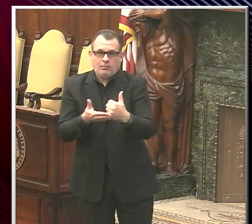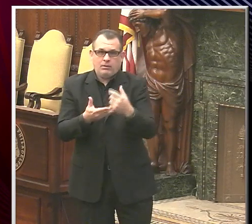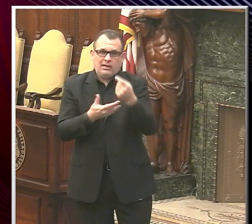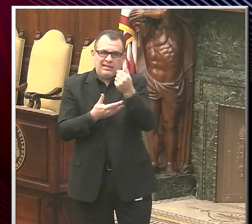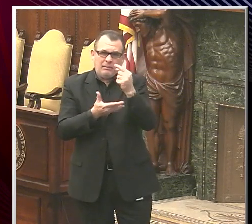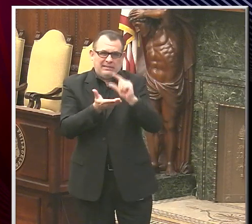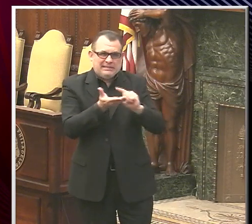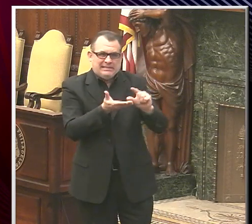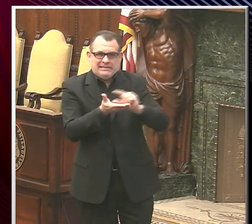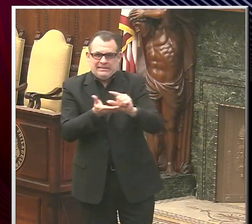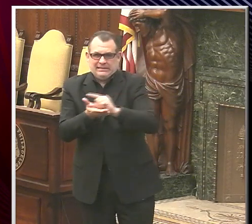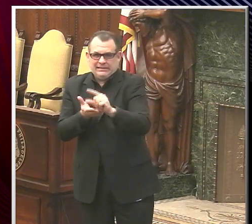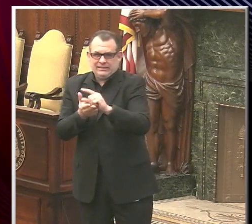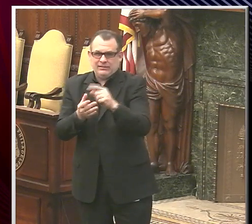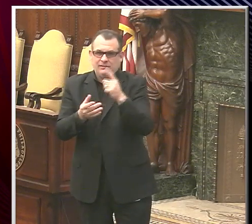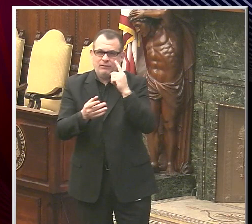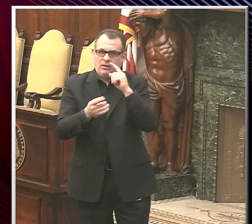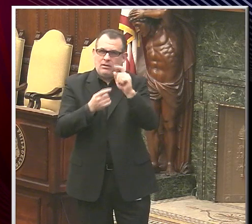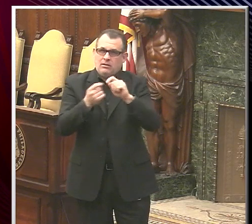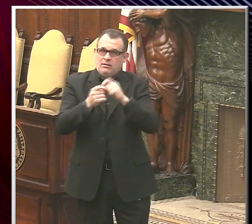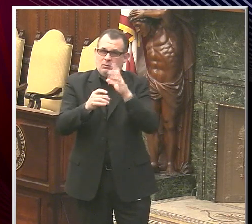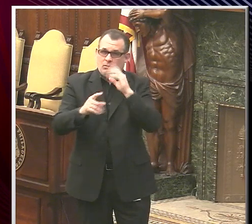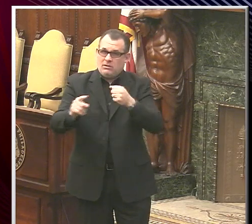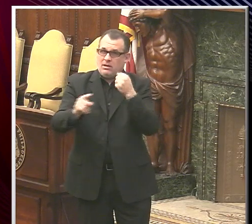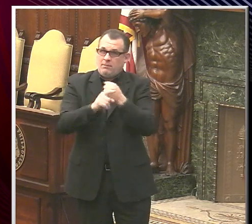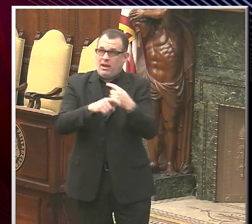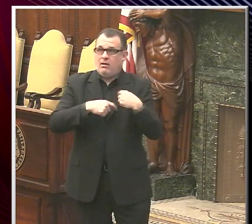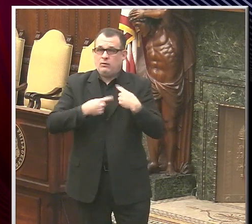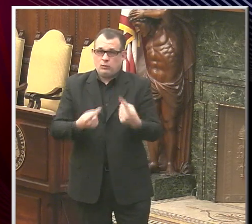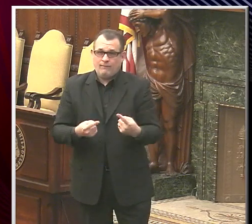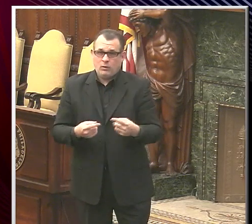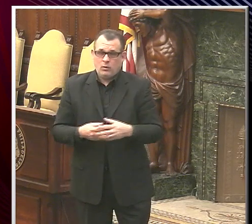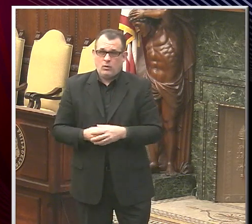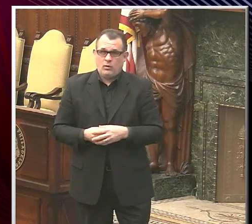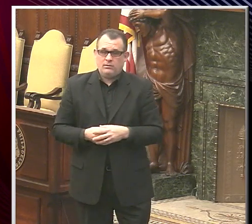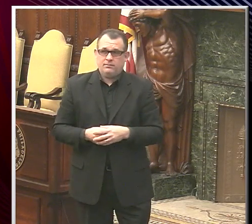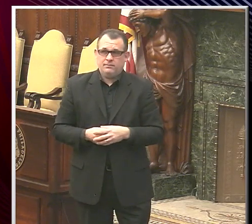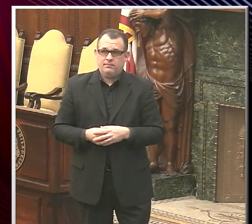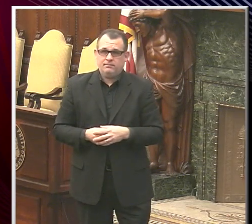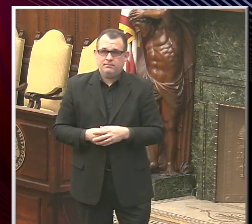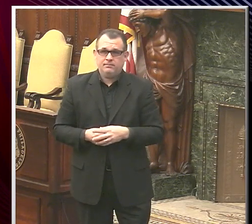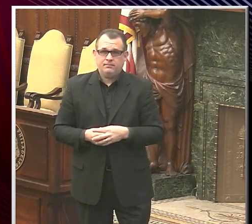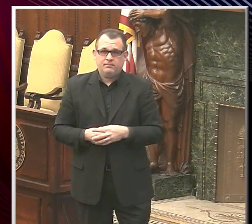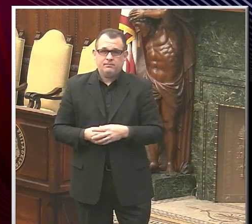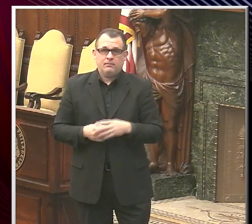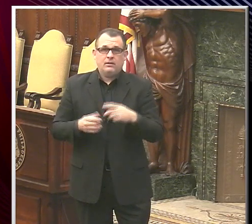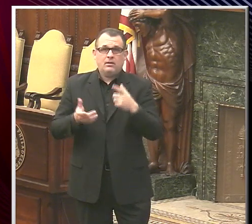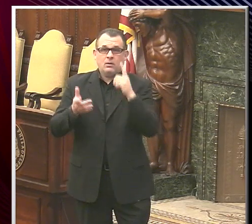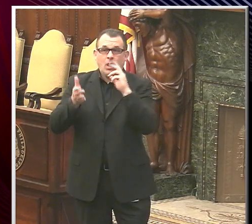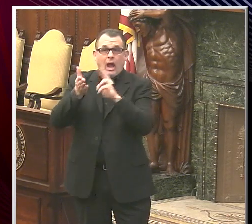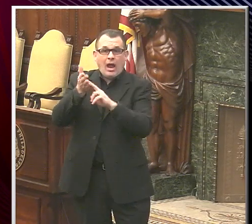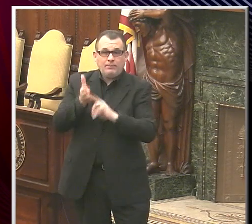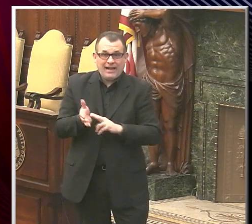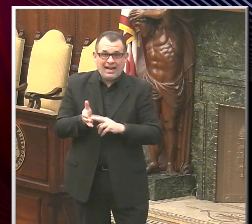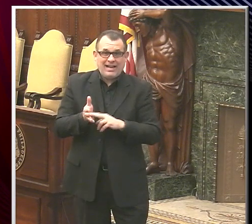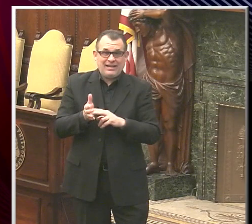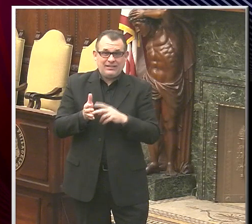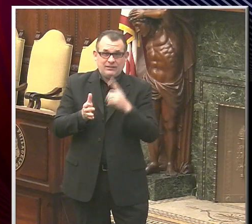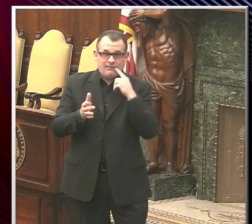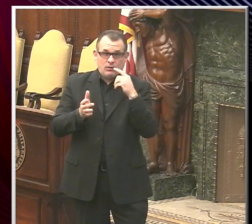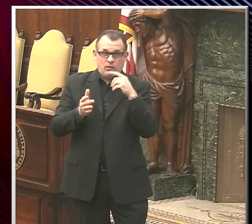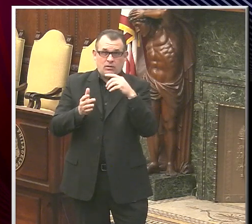to two industries that have been particularly hard hit during the pandemic. The application for this $12 million grant program